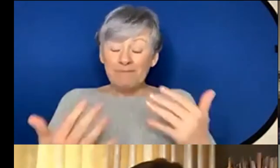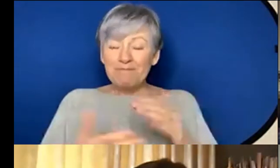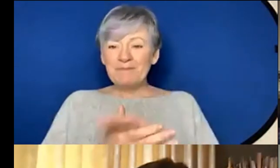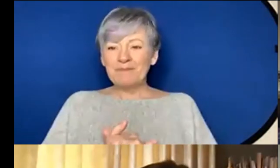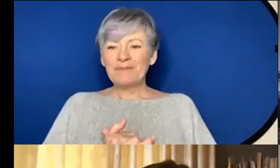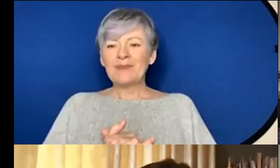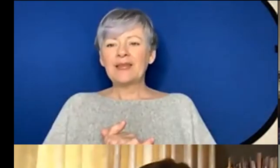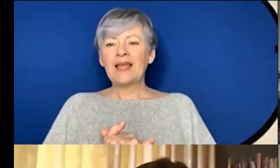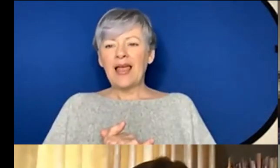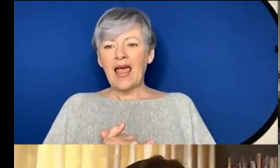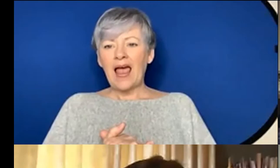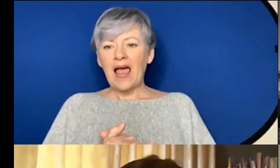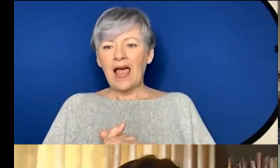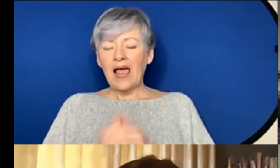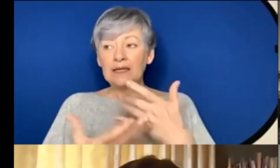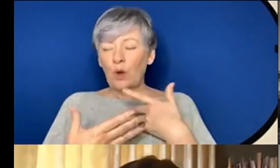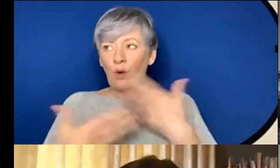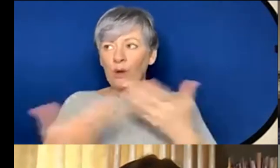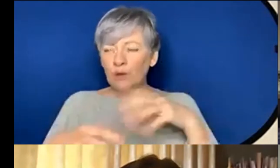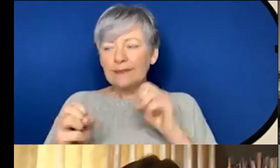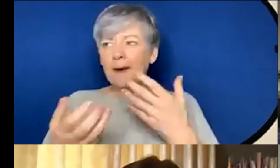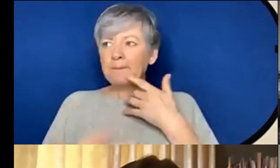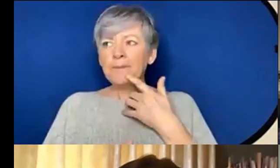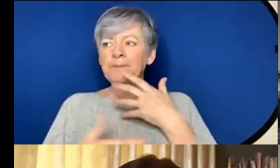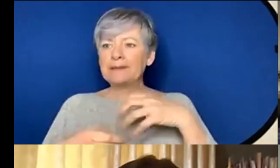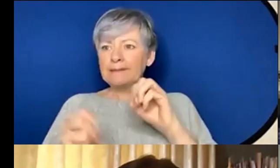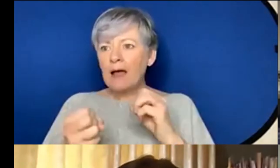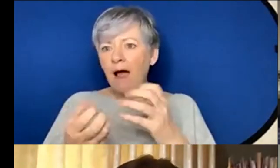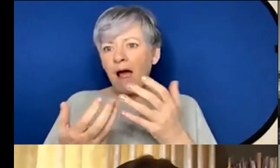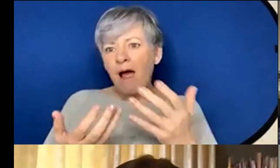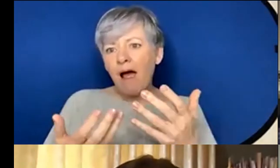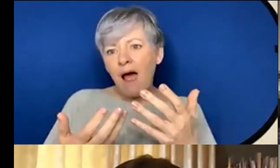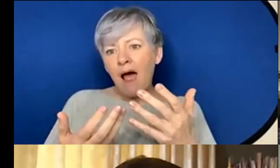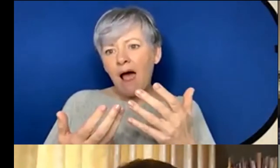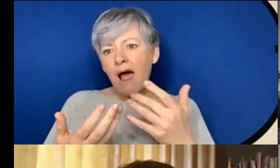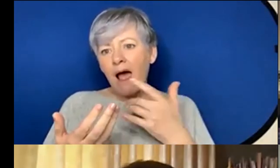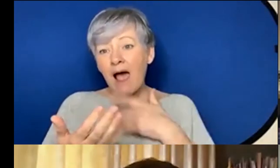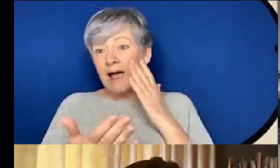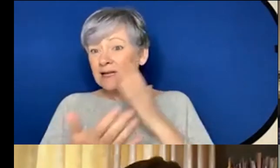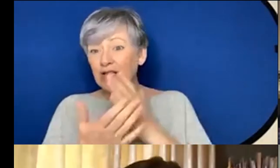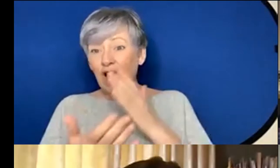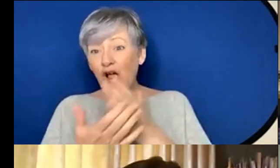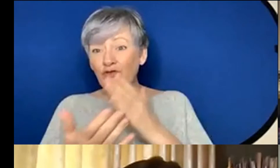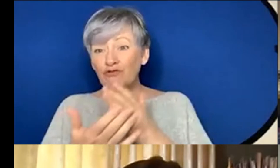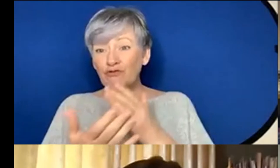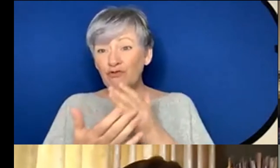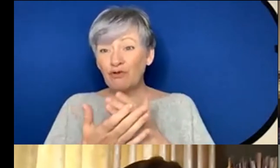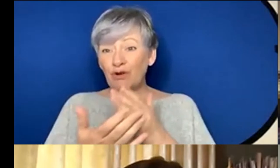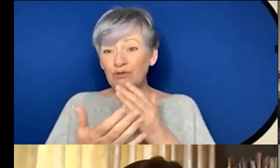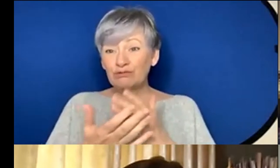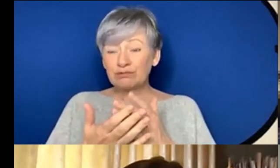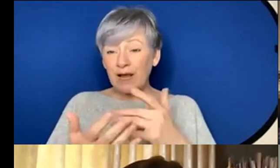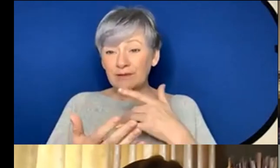um yeah well um I mean where do I start really I mean um I start I mean um I had a real also sorry if I